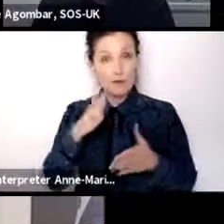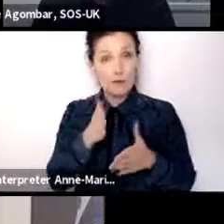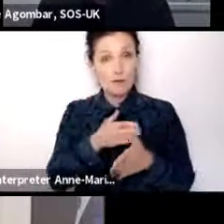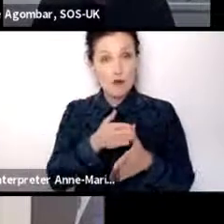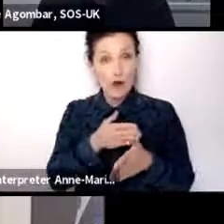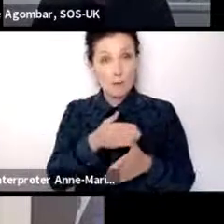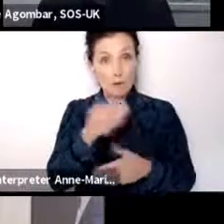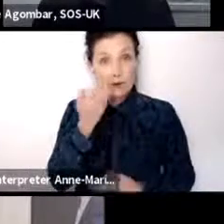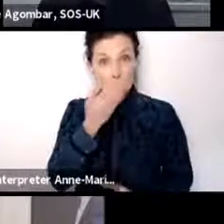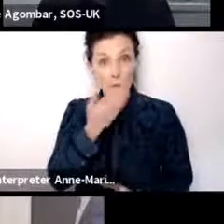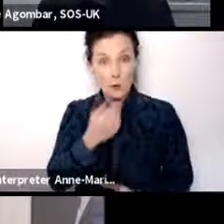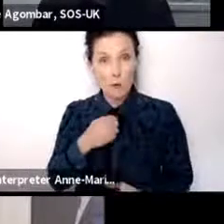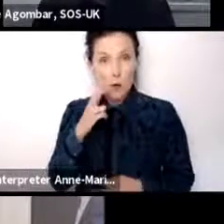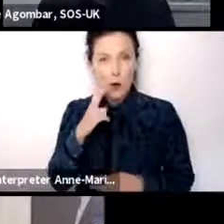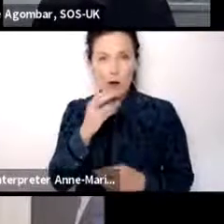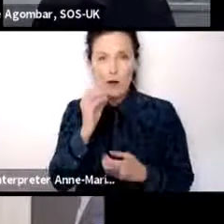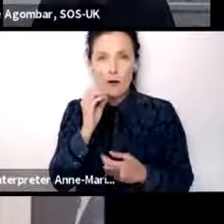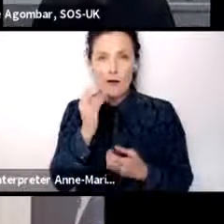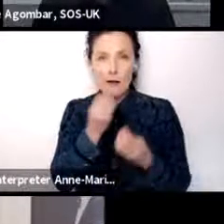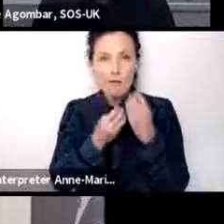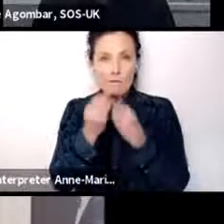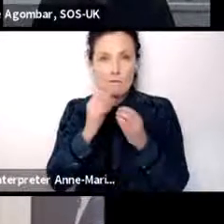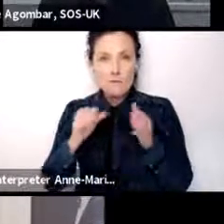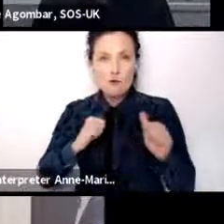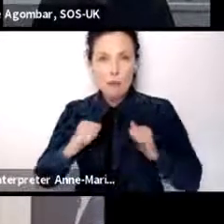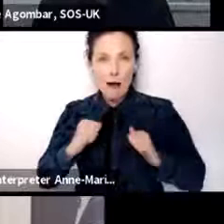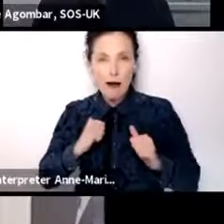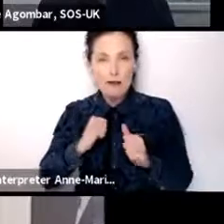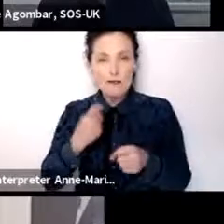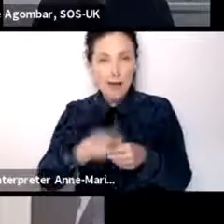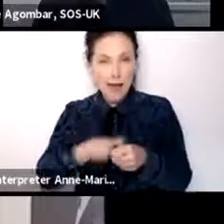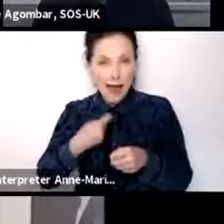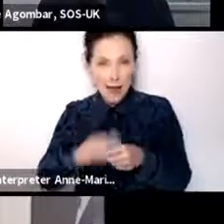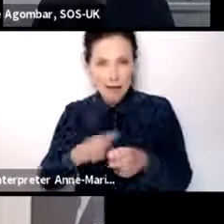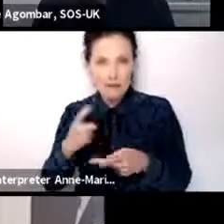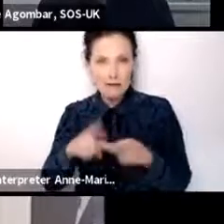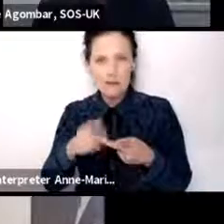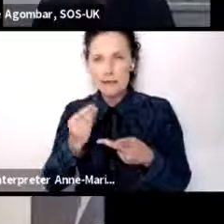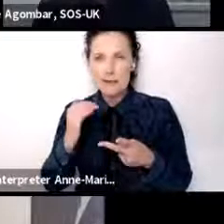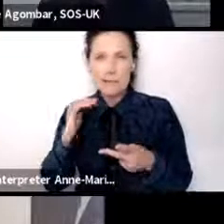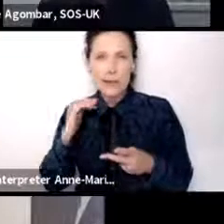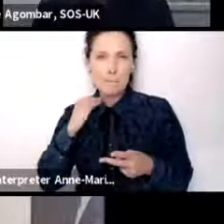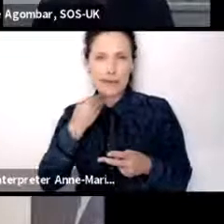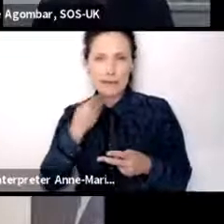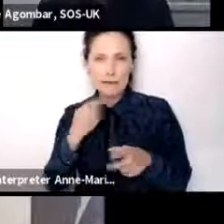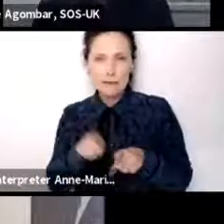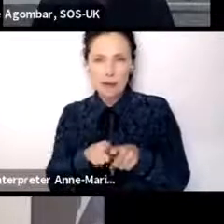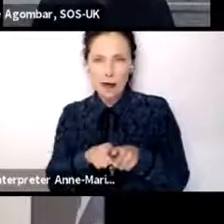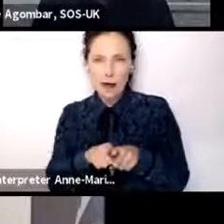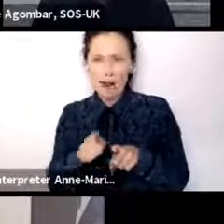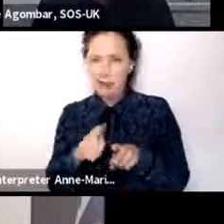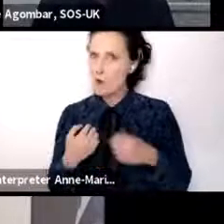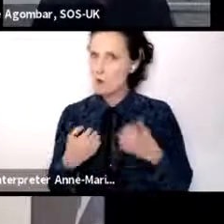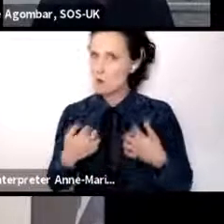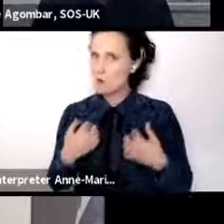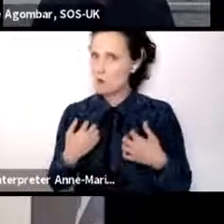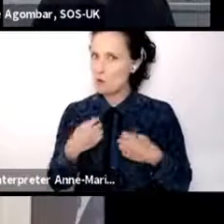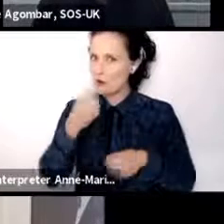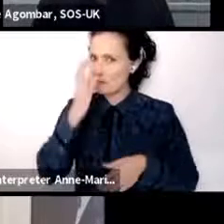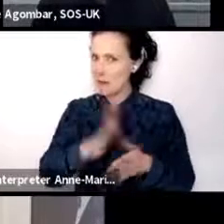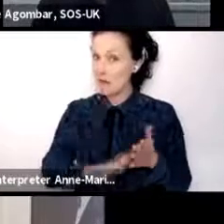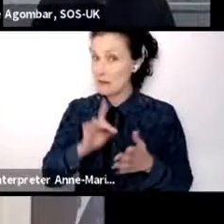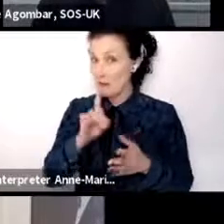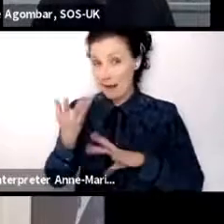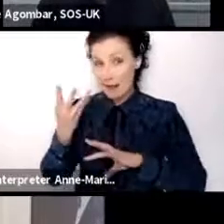looking at our food miles of things like eggs and I think possibly some meats as well. And that was a really interesting experience. But the